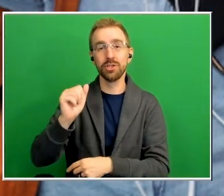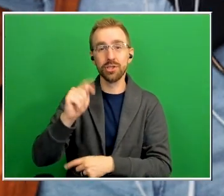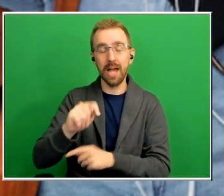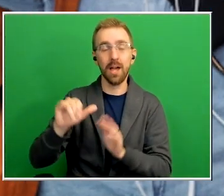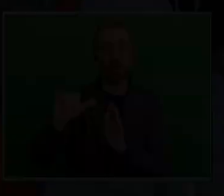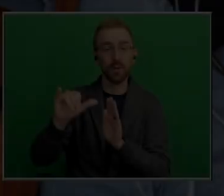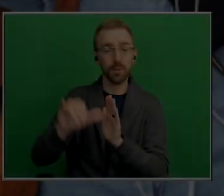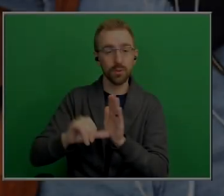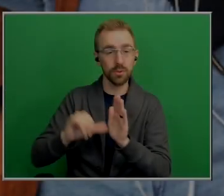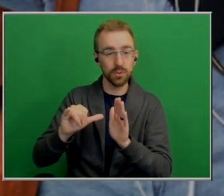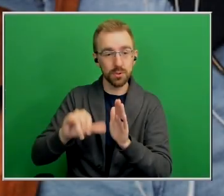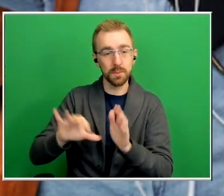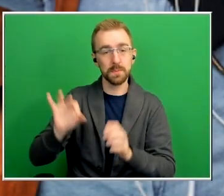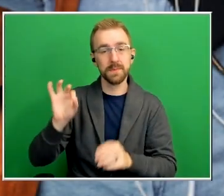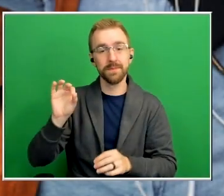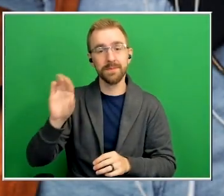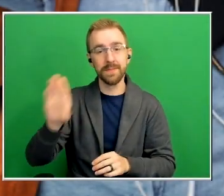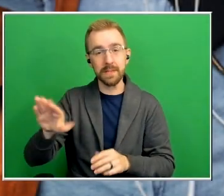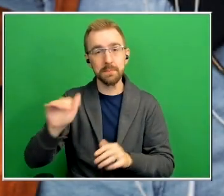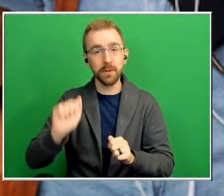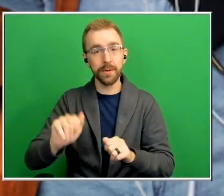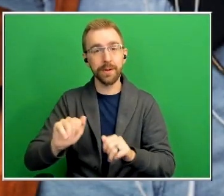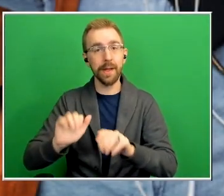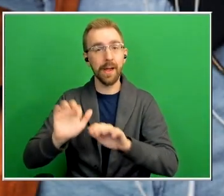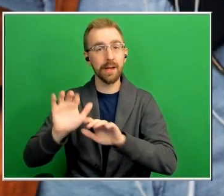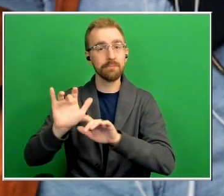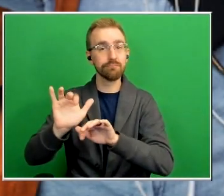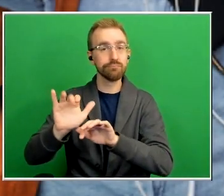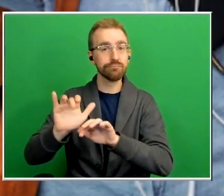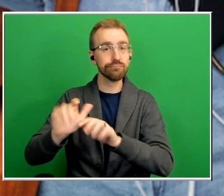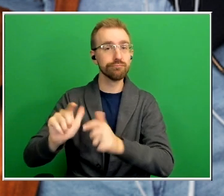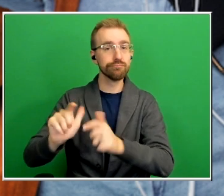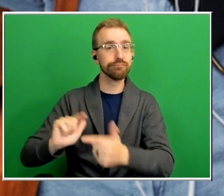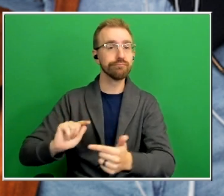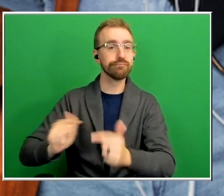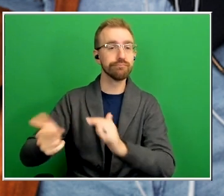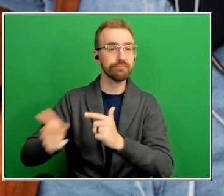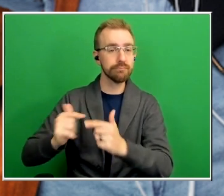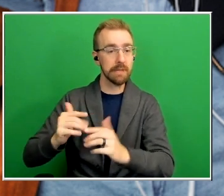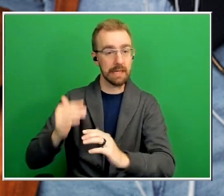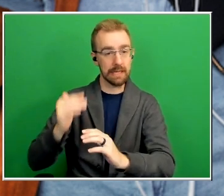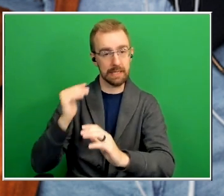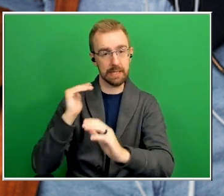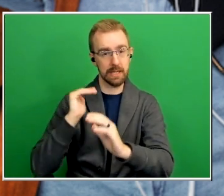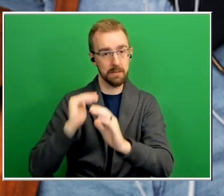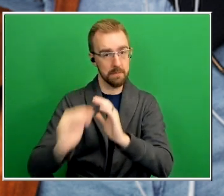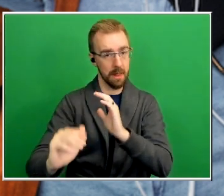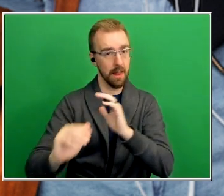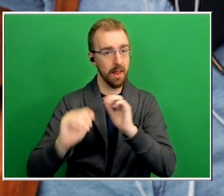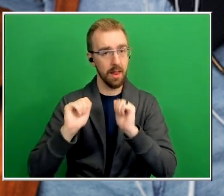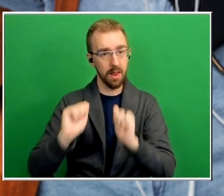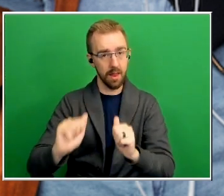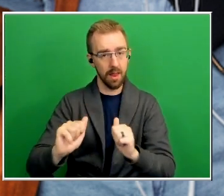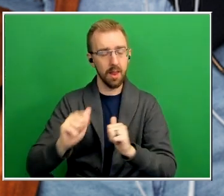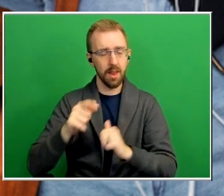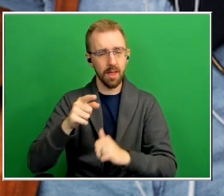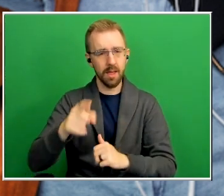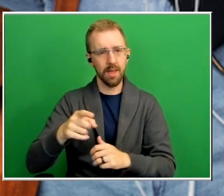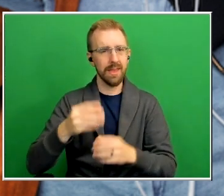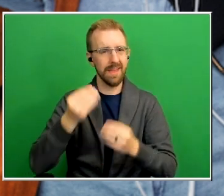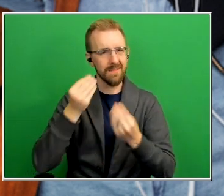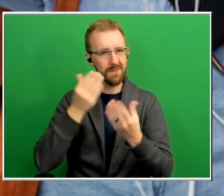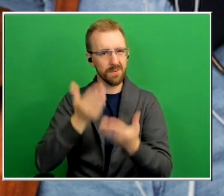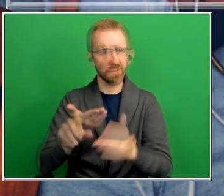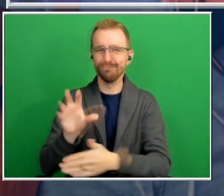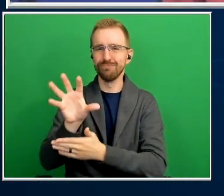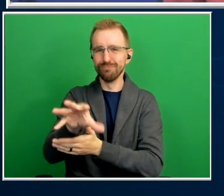email the medical news network the information is there on your screen so joey we're showing video but let's do a little demonstration um can